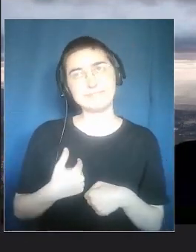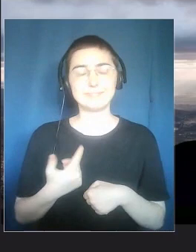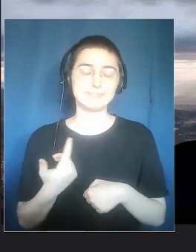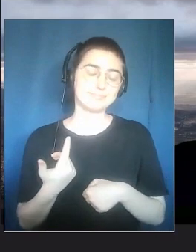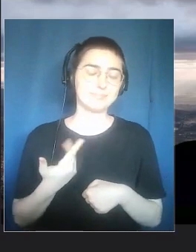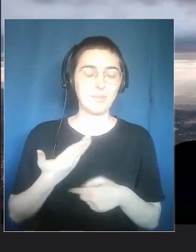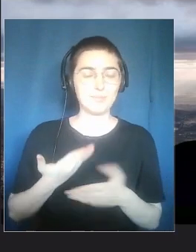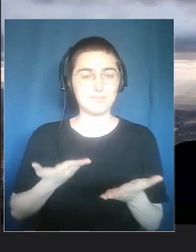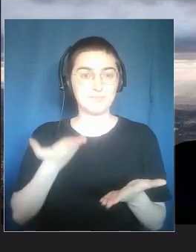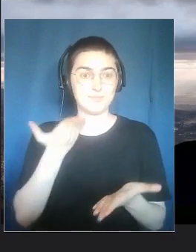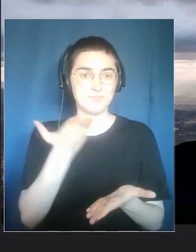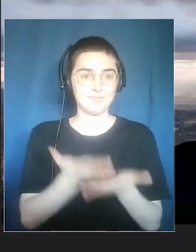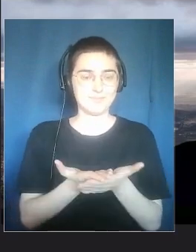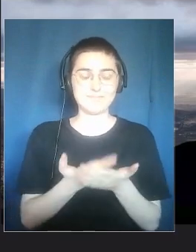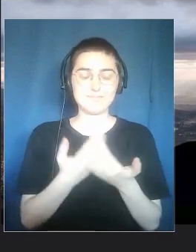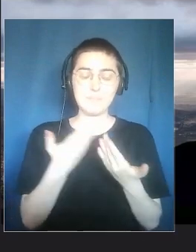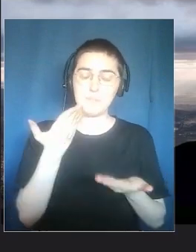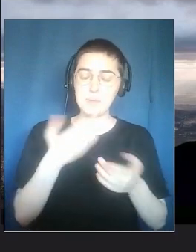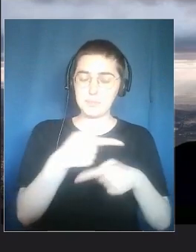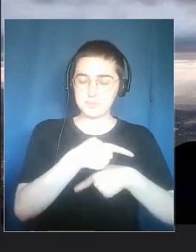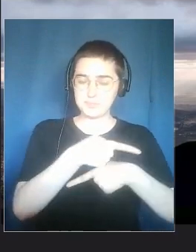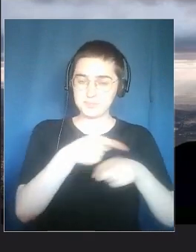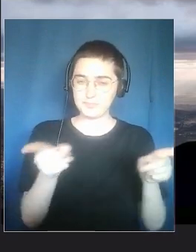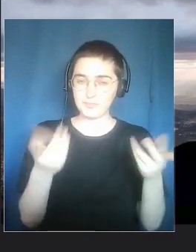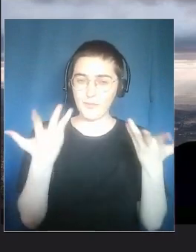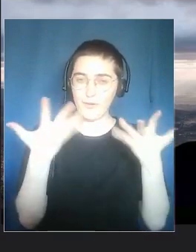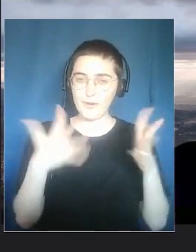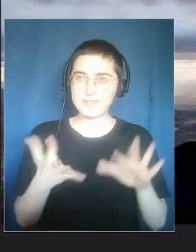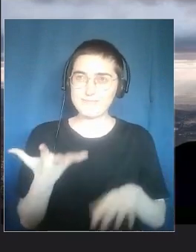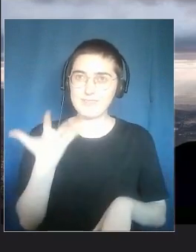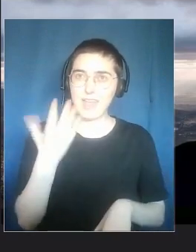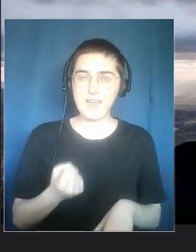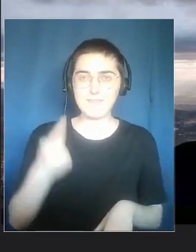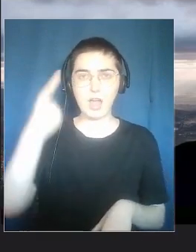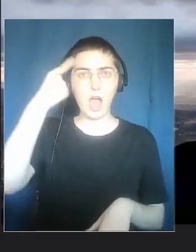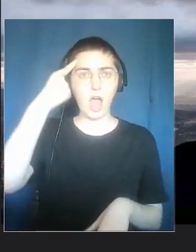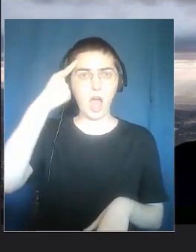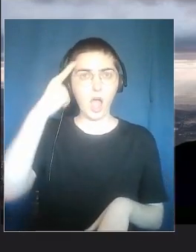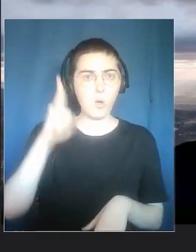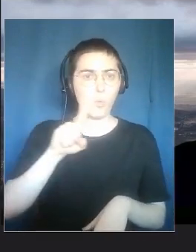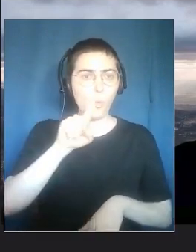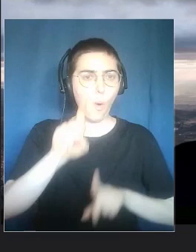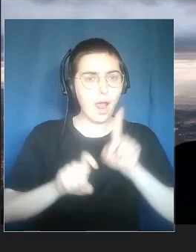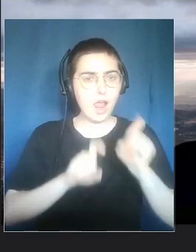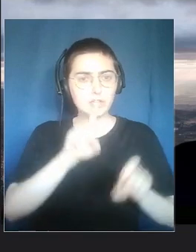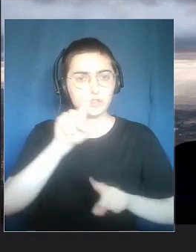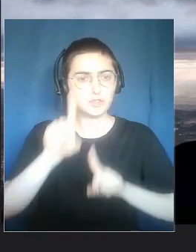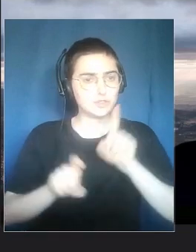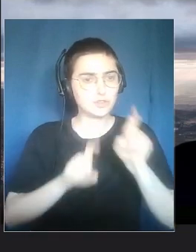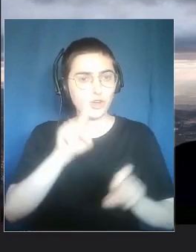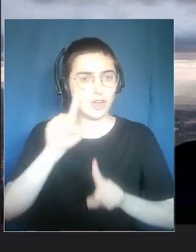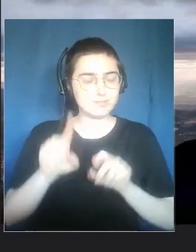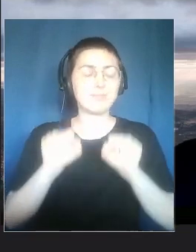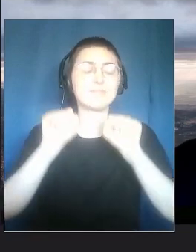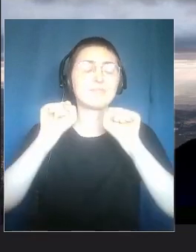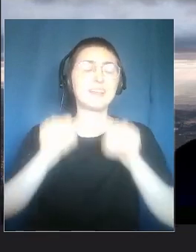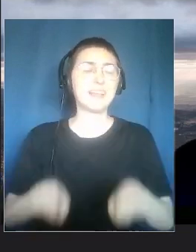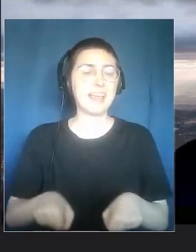Now, we have a proposal. If any of you already have questions,